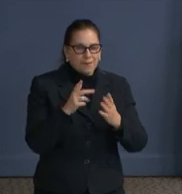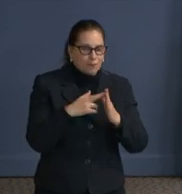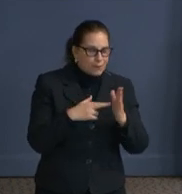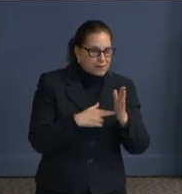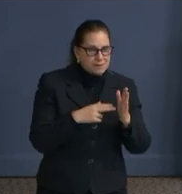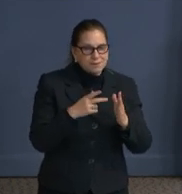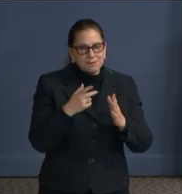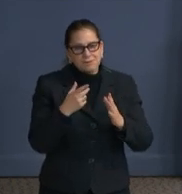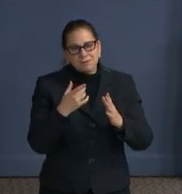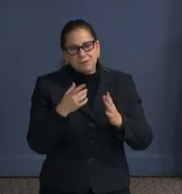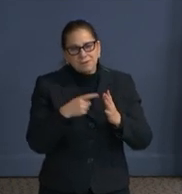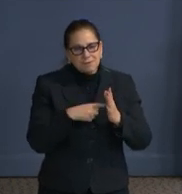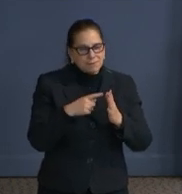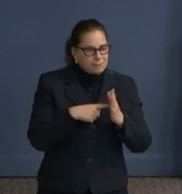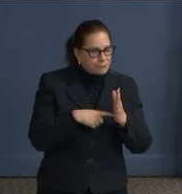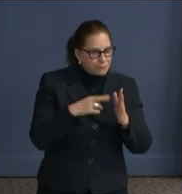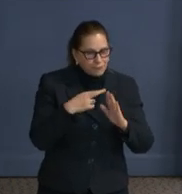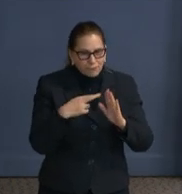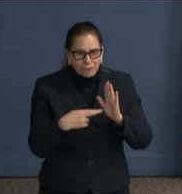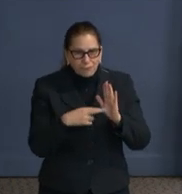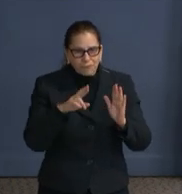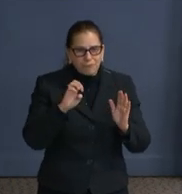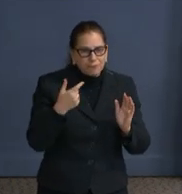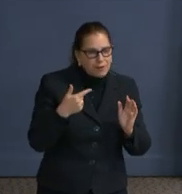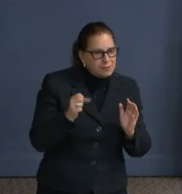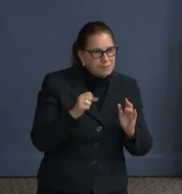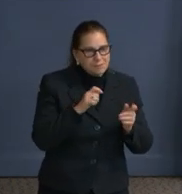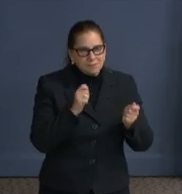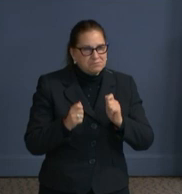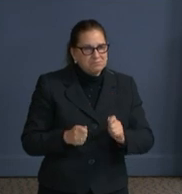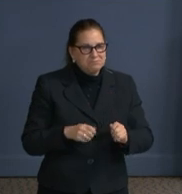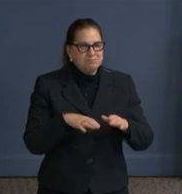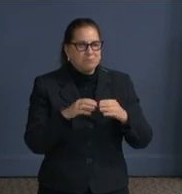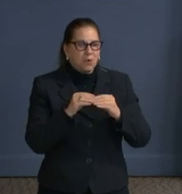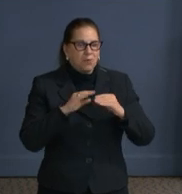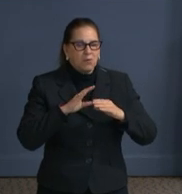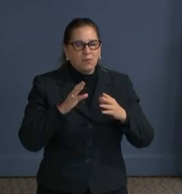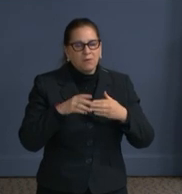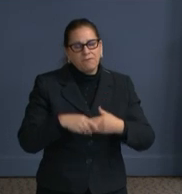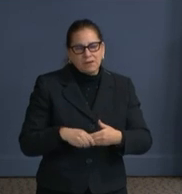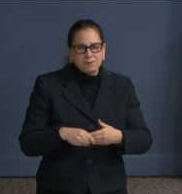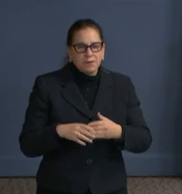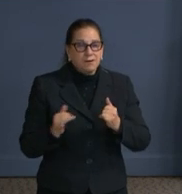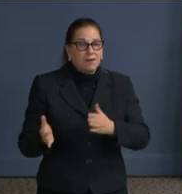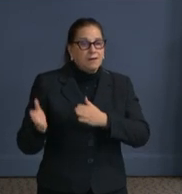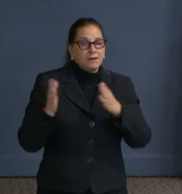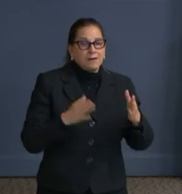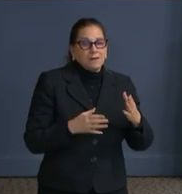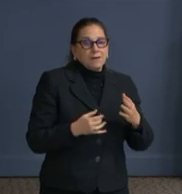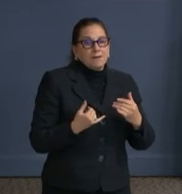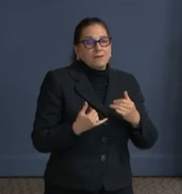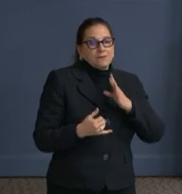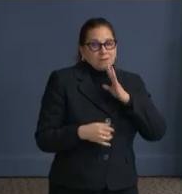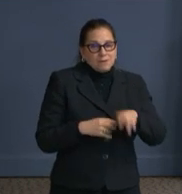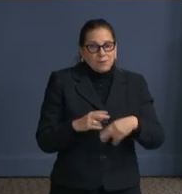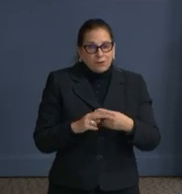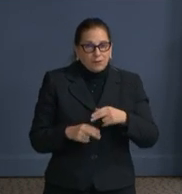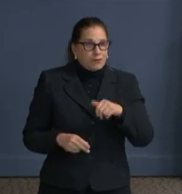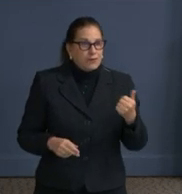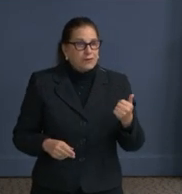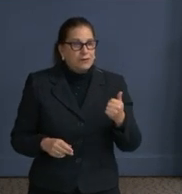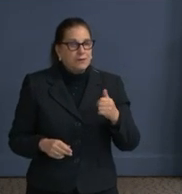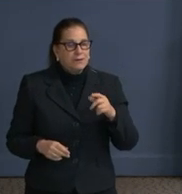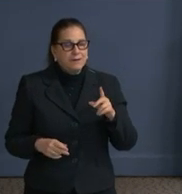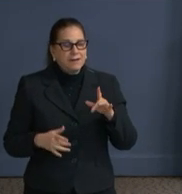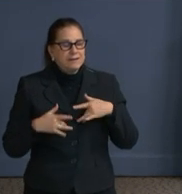Further this week, with Events D.C., we also announced the launch of Phase 2 of the D.C. CARES program,